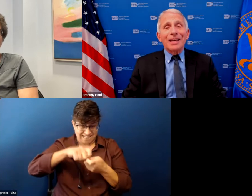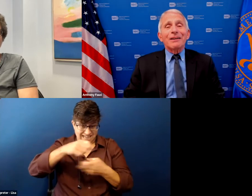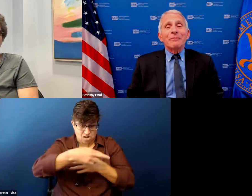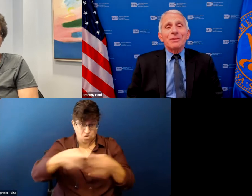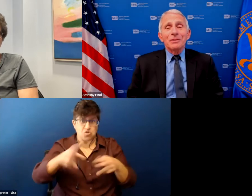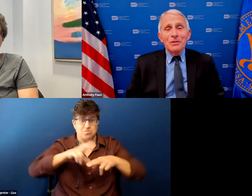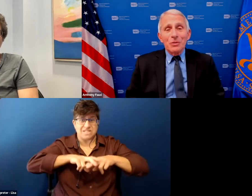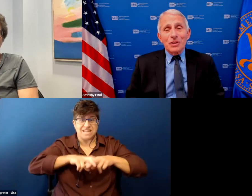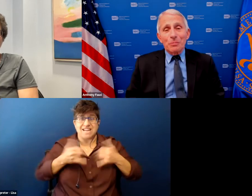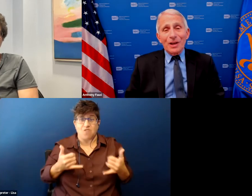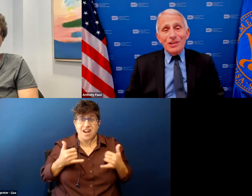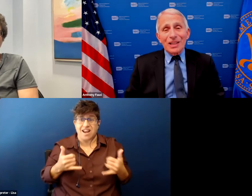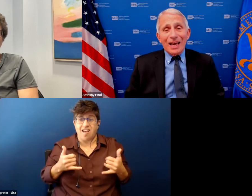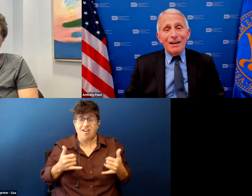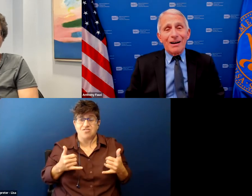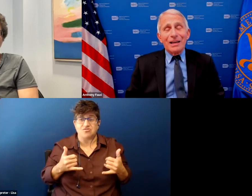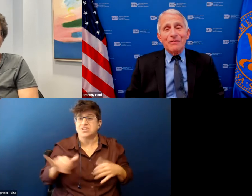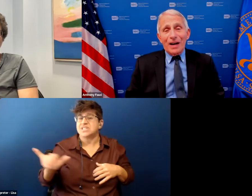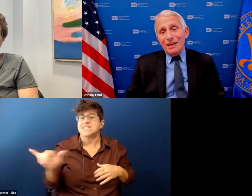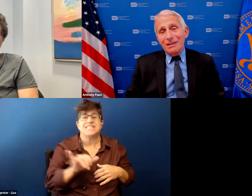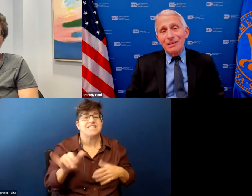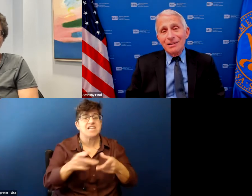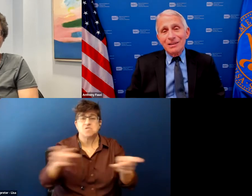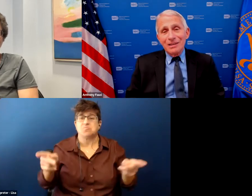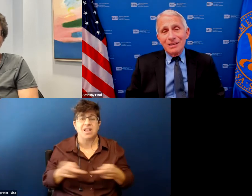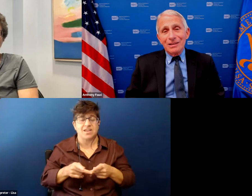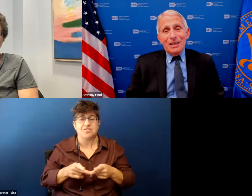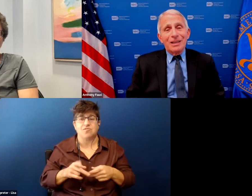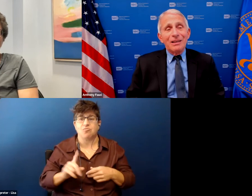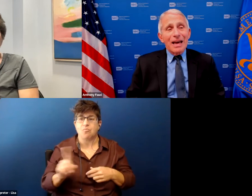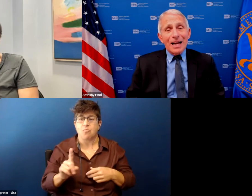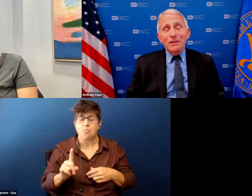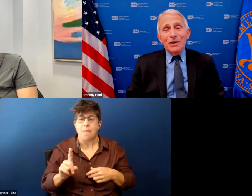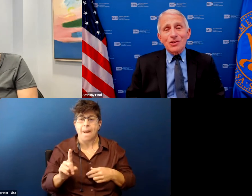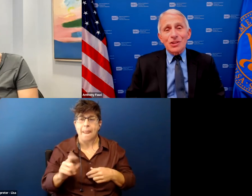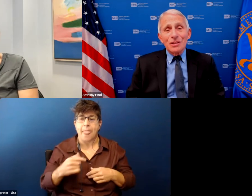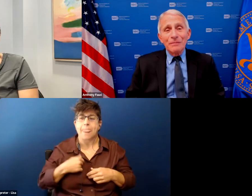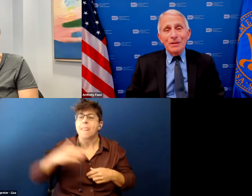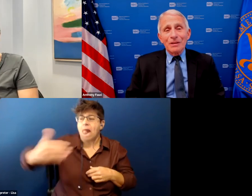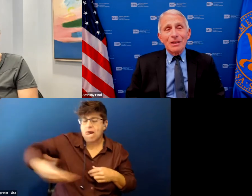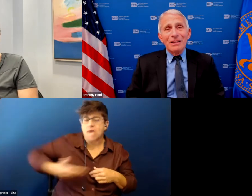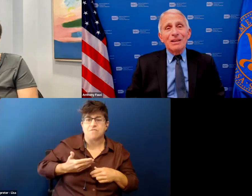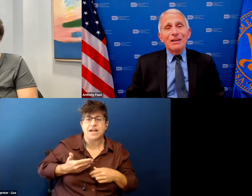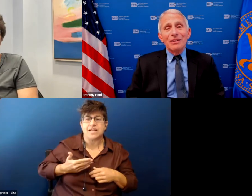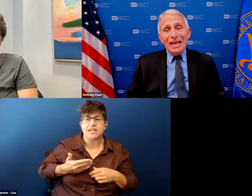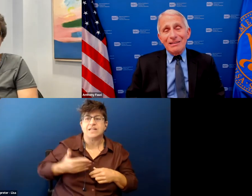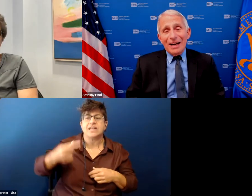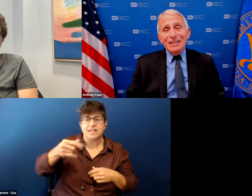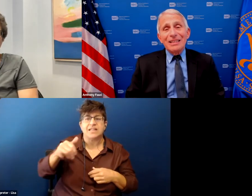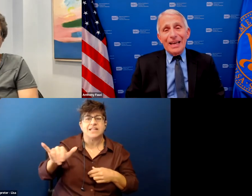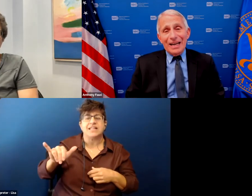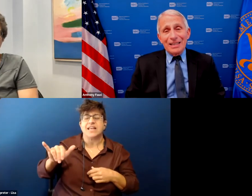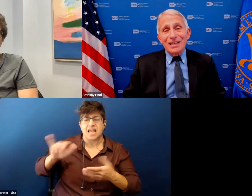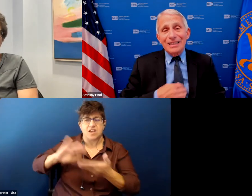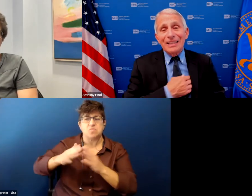in here was the place that i invited the activists in the late